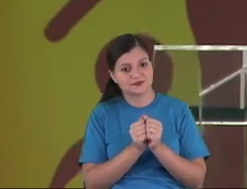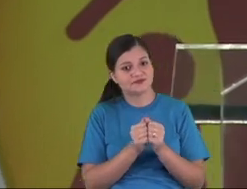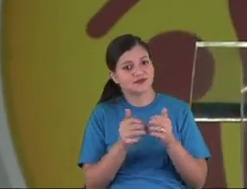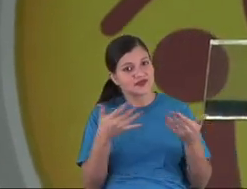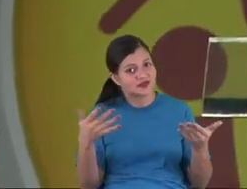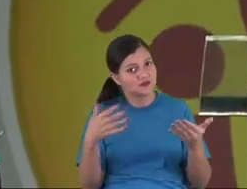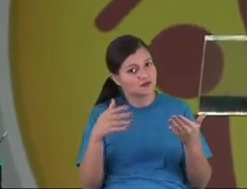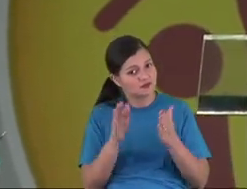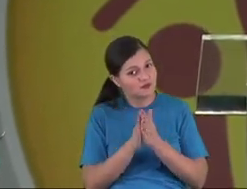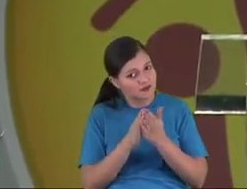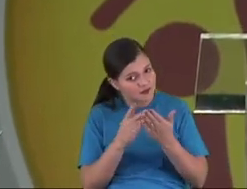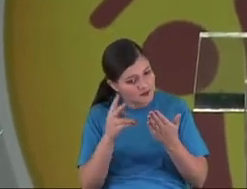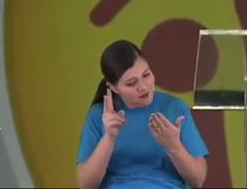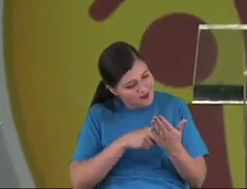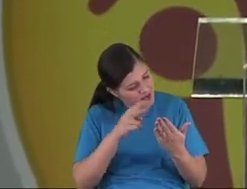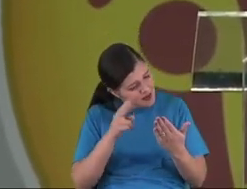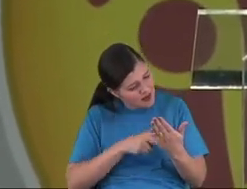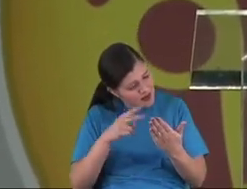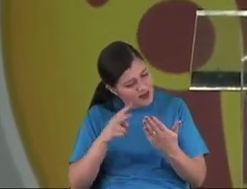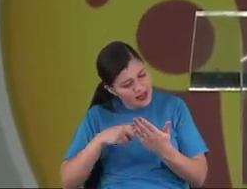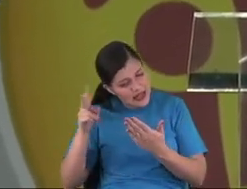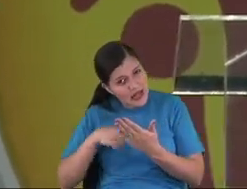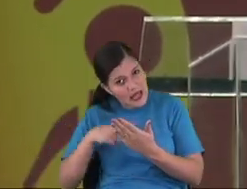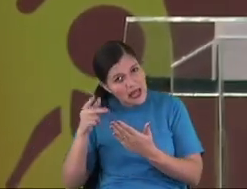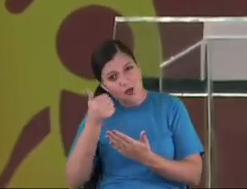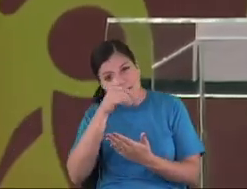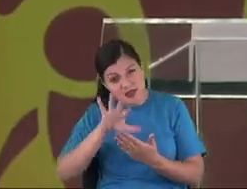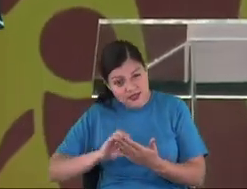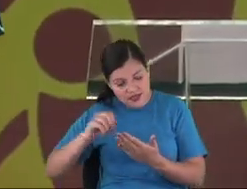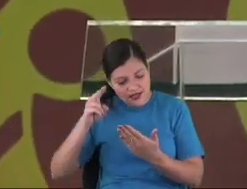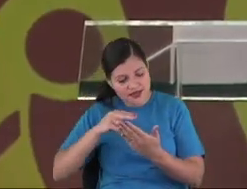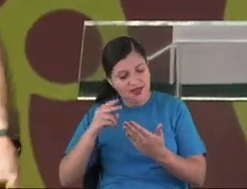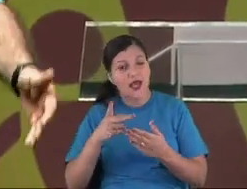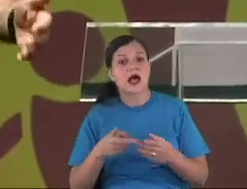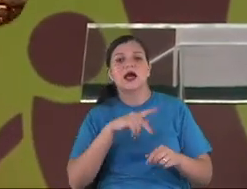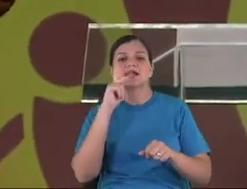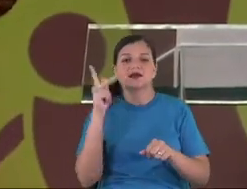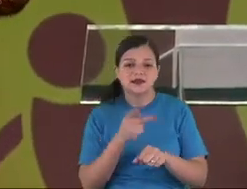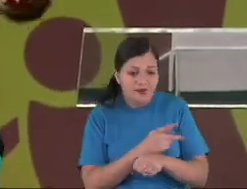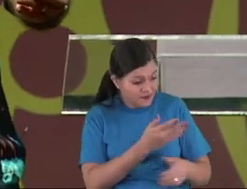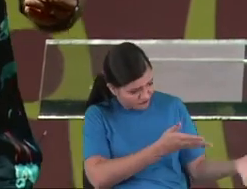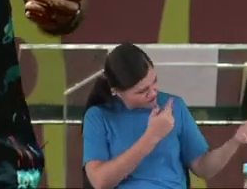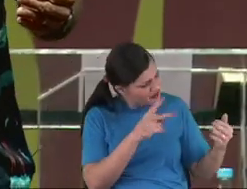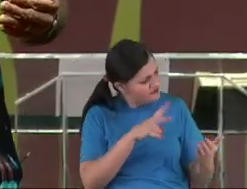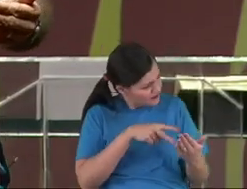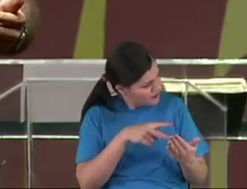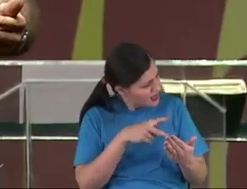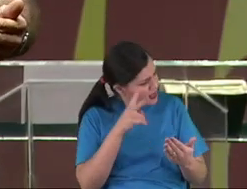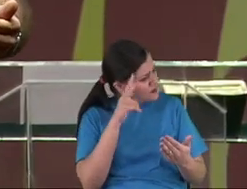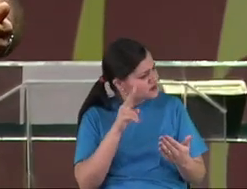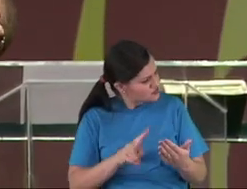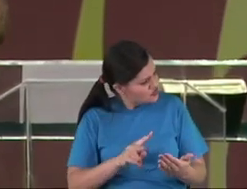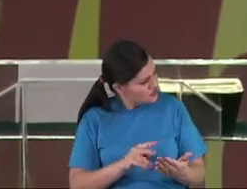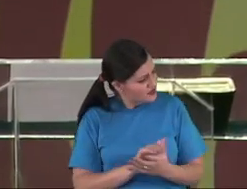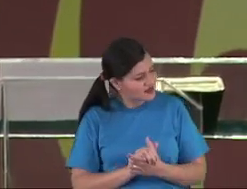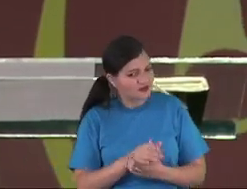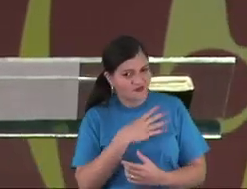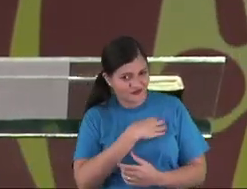but I'm feel ashamed. Trend, read the page, trend ten times. Let's read a story.